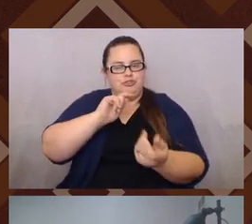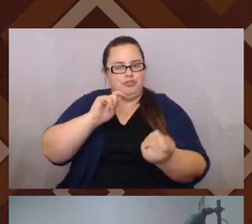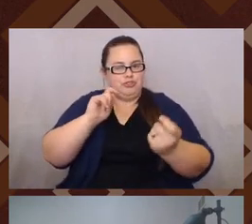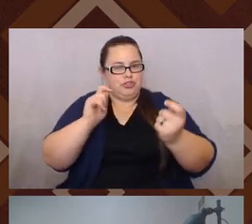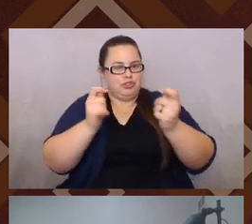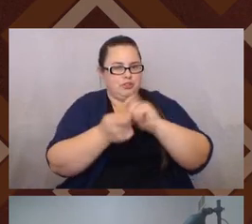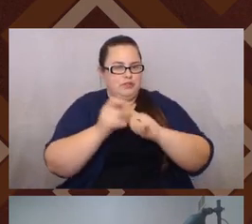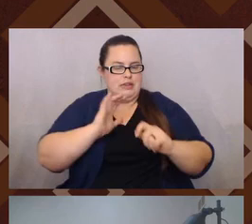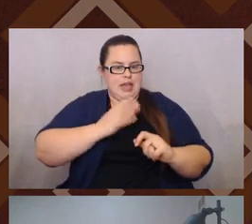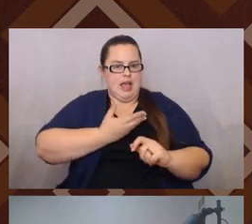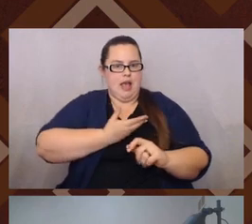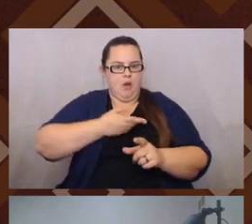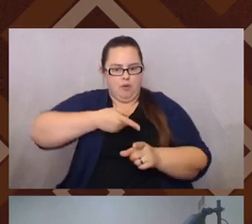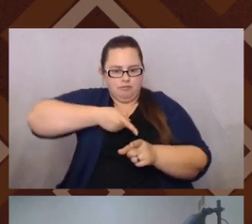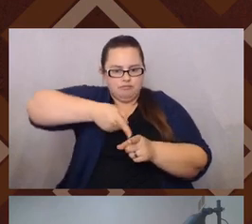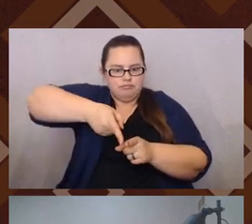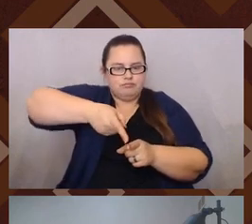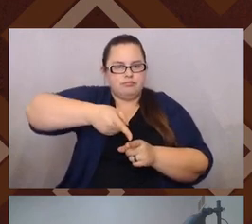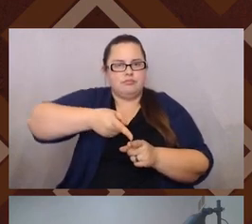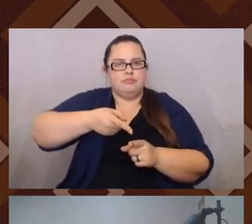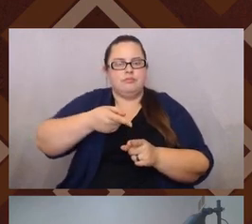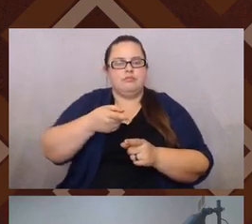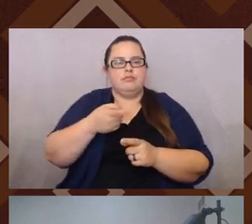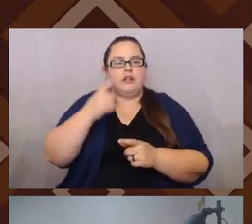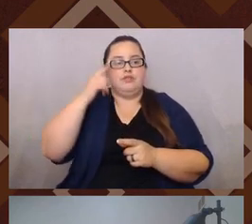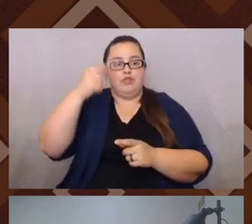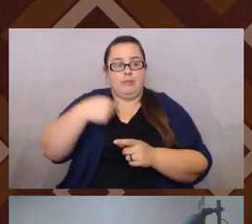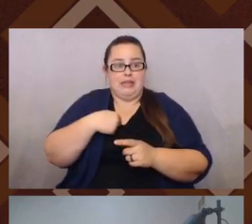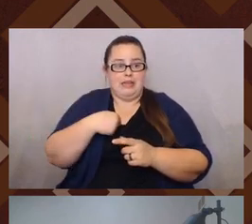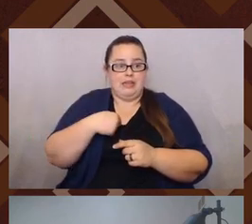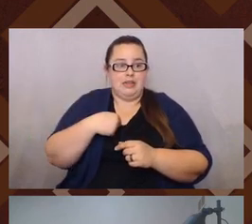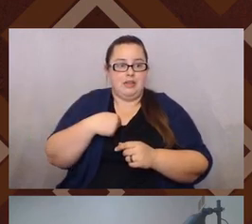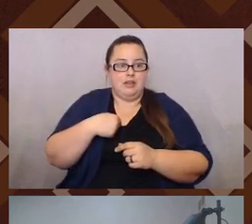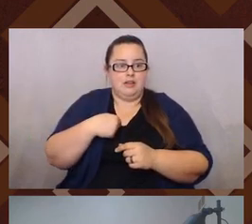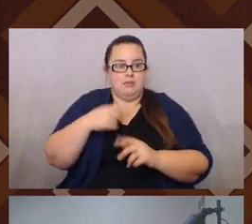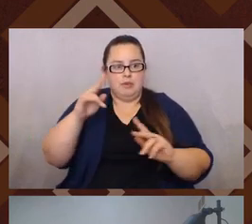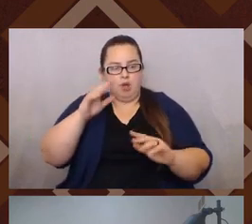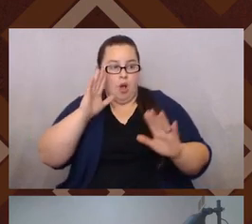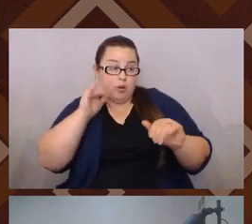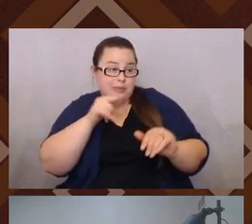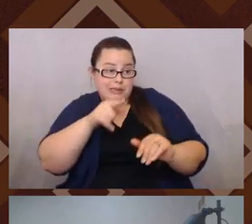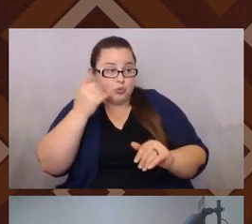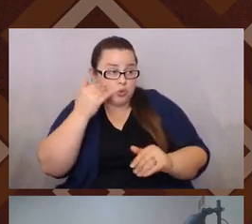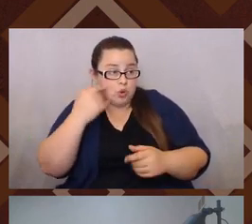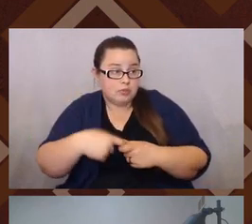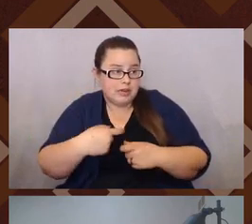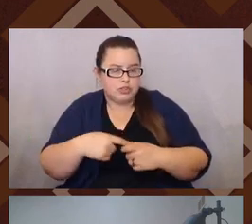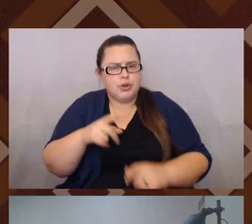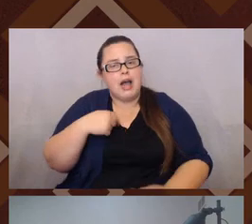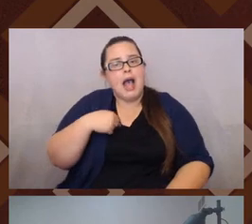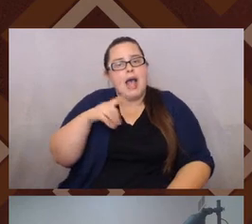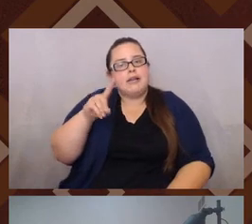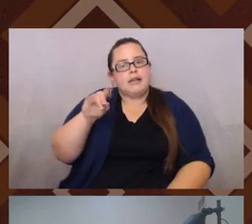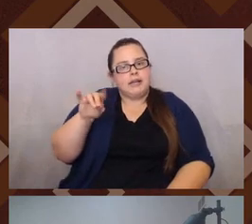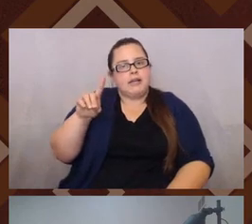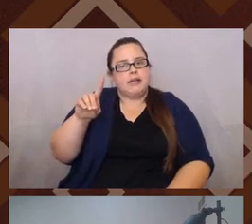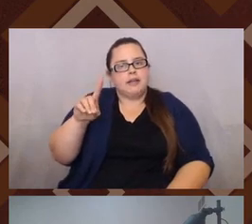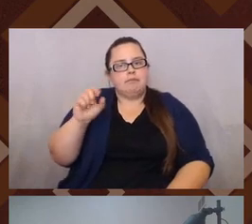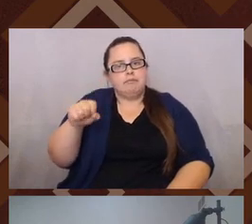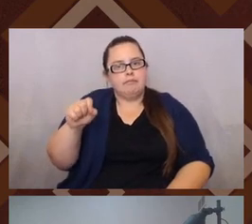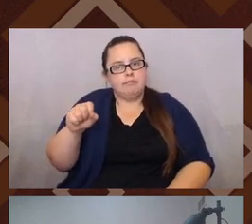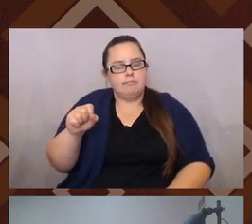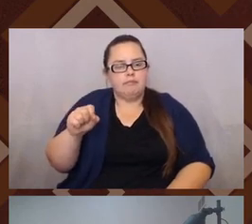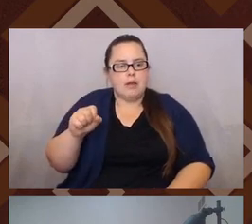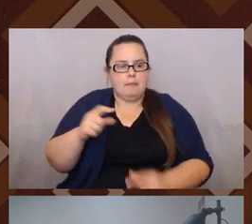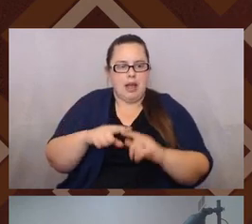discipline even. Right. Because for me, it was very much like, uh, Oh no, you're expected to know Spanish. And I, I mean, again, I did, but I could, you know,